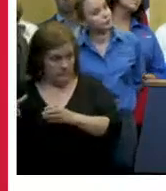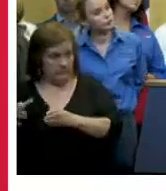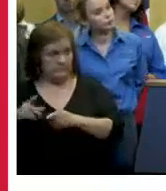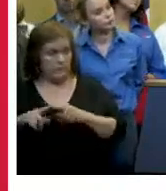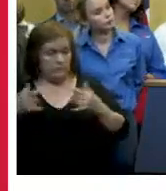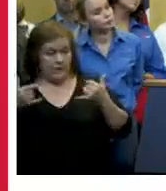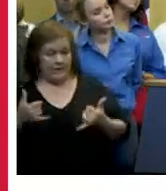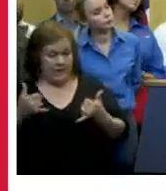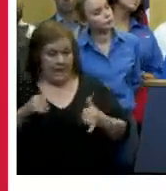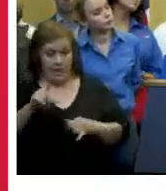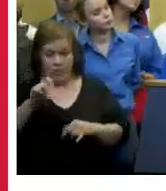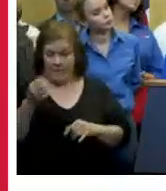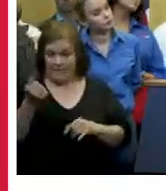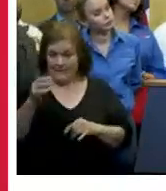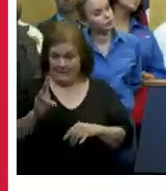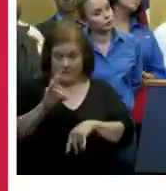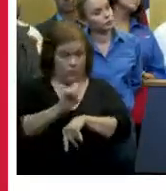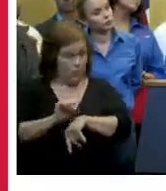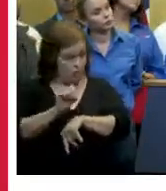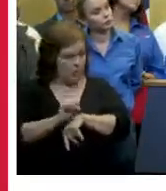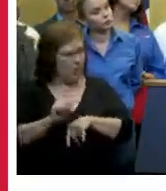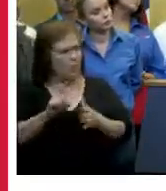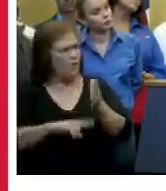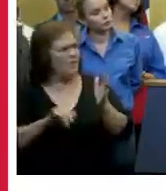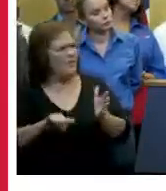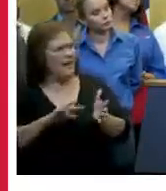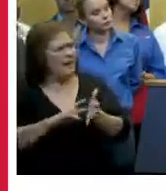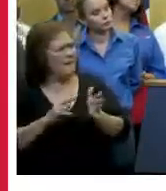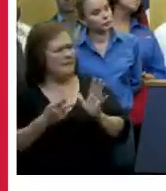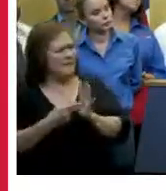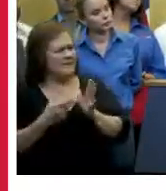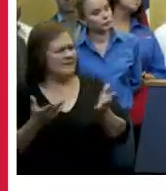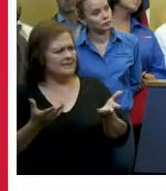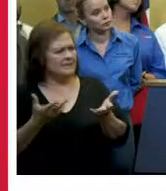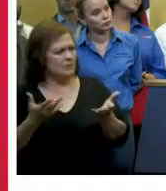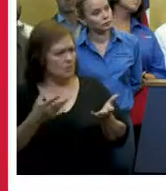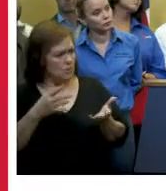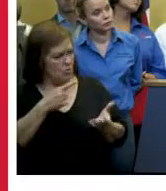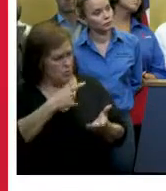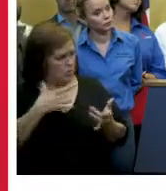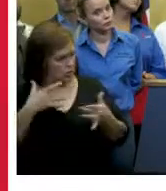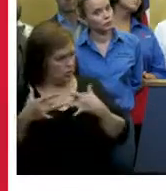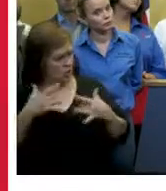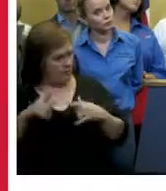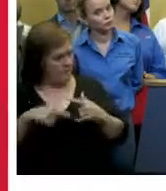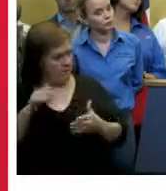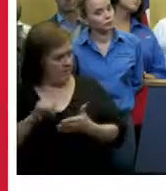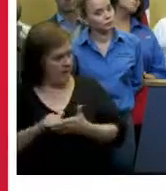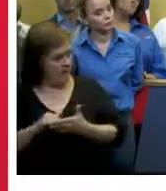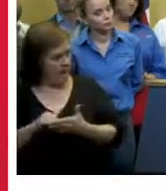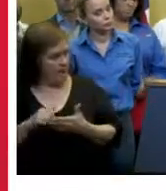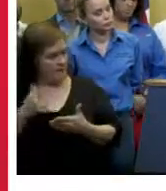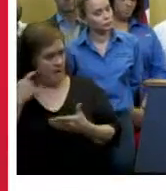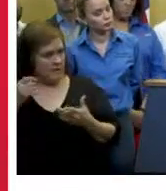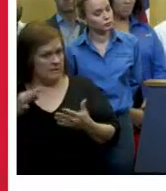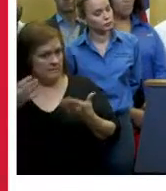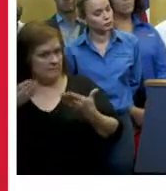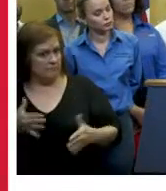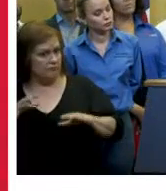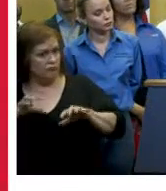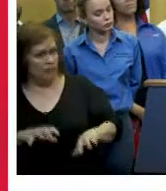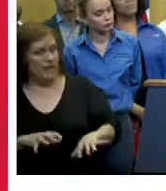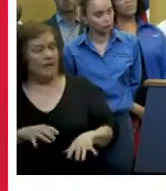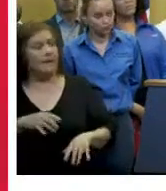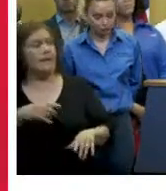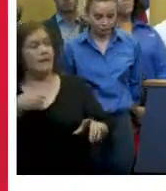explain for our viewers what exactly that means how significant is that and are you concerned about that with this upcoming heavy rainfall again as i